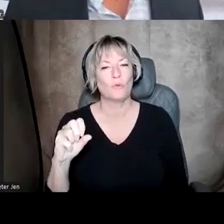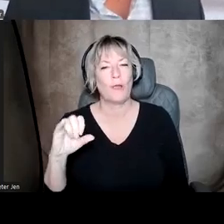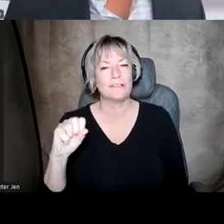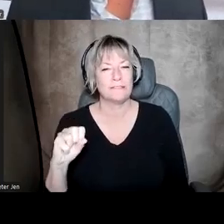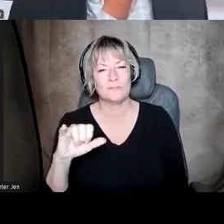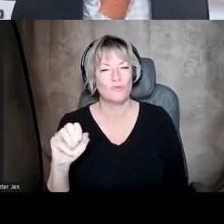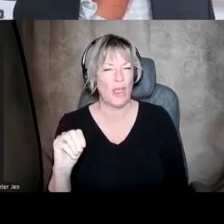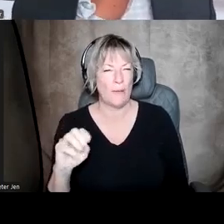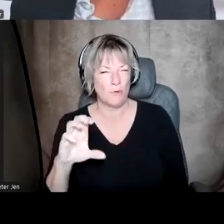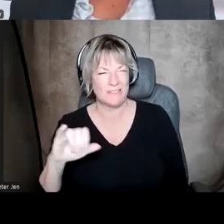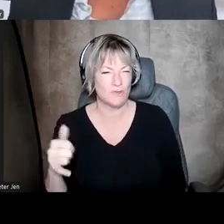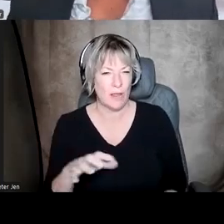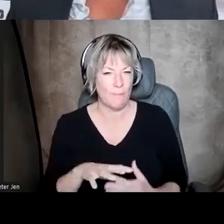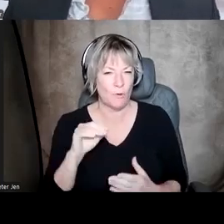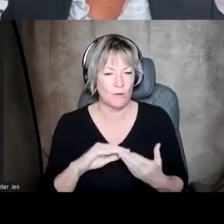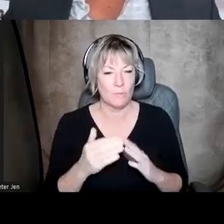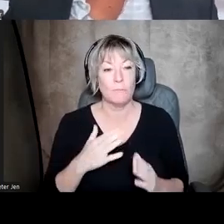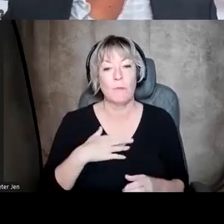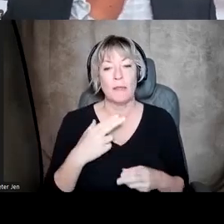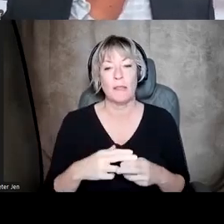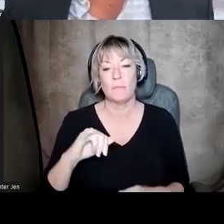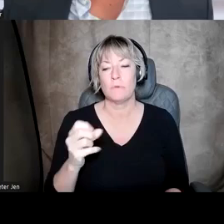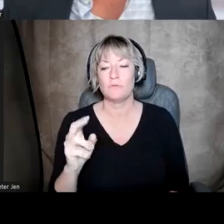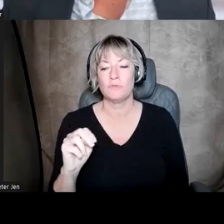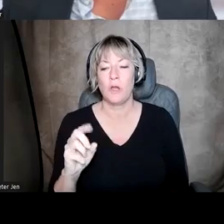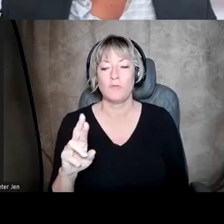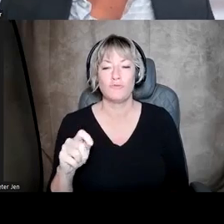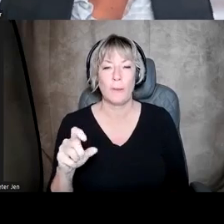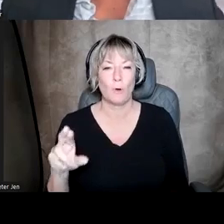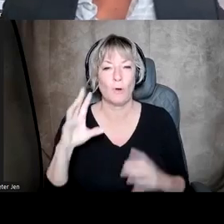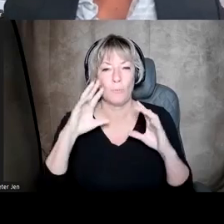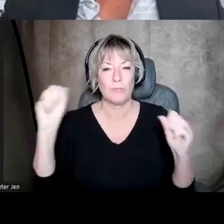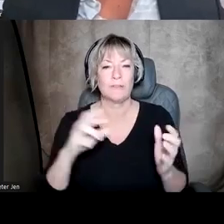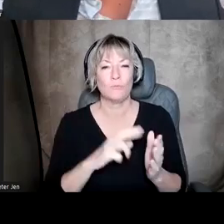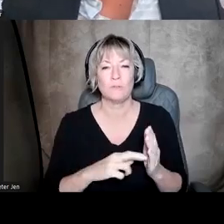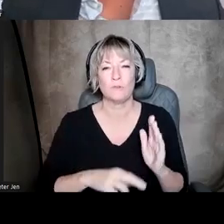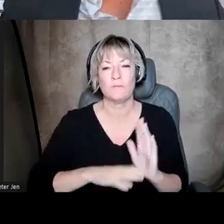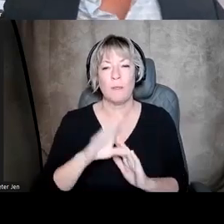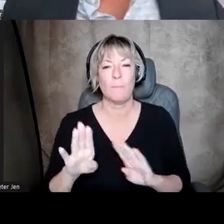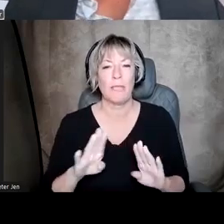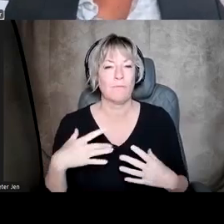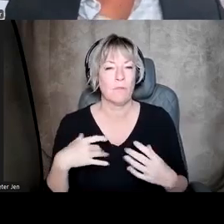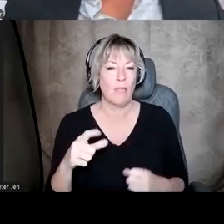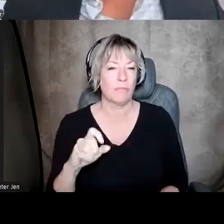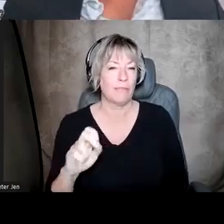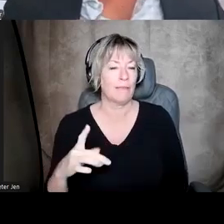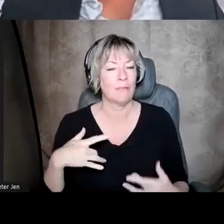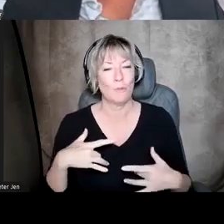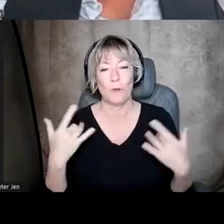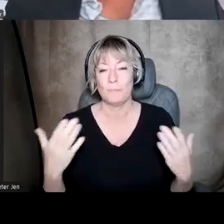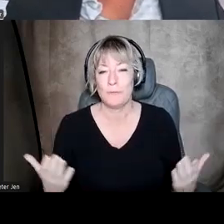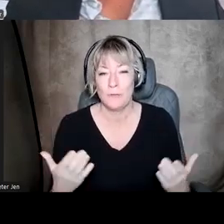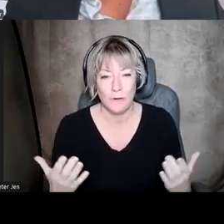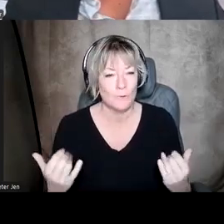Learning Community. My name is John Draper. I'm the President of Research and Development at Behavioral Health Link, and I'm delighted to be with you today